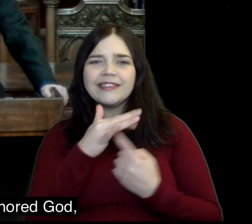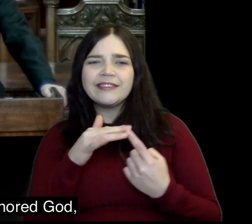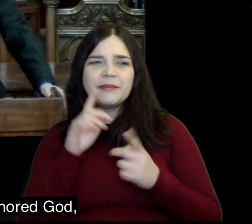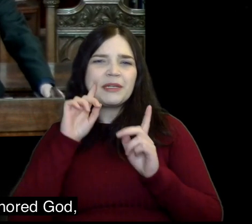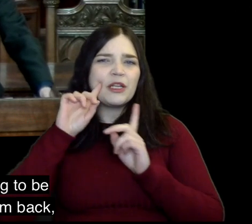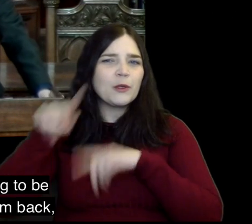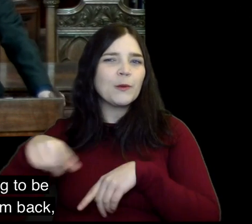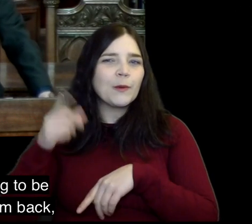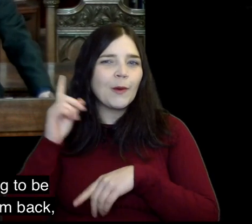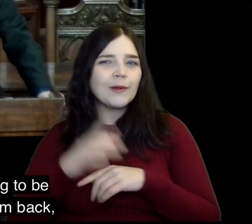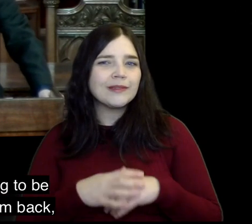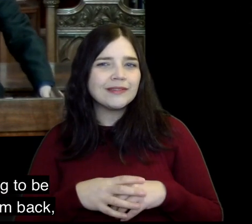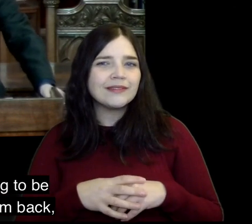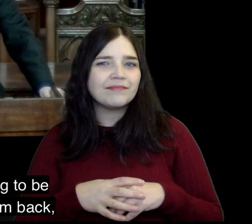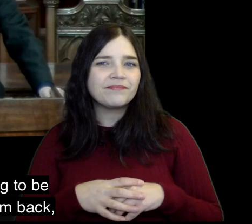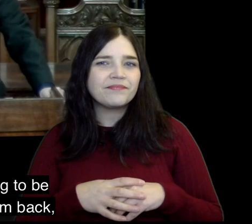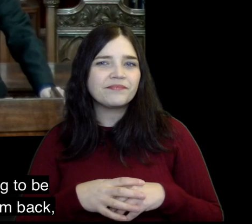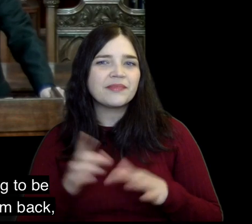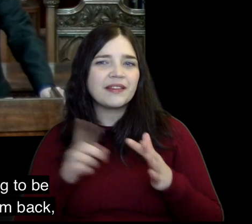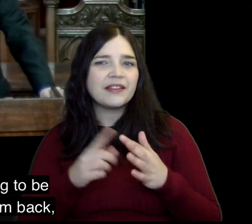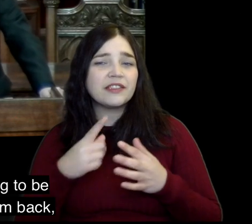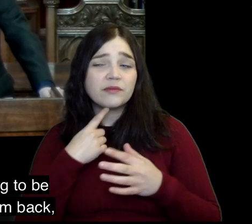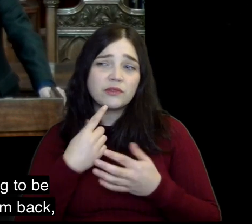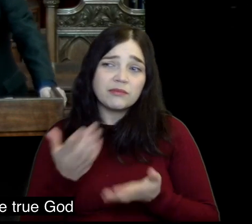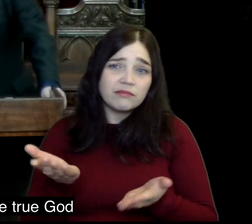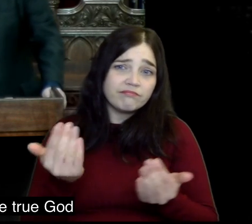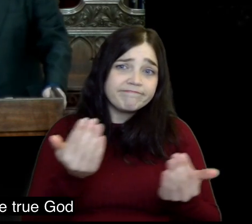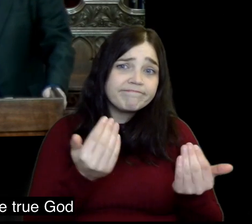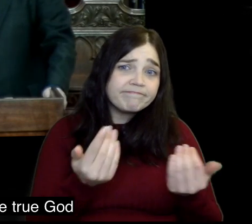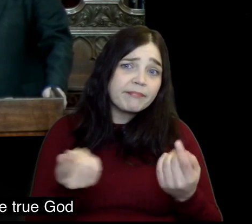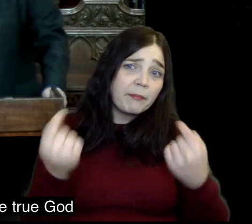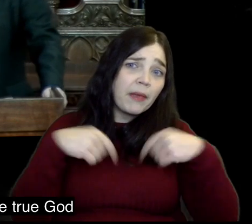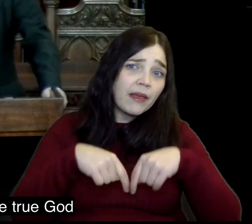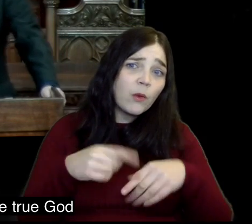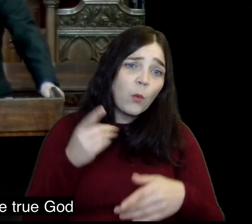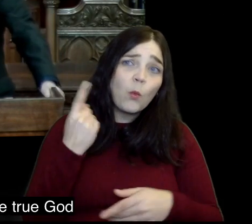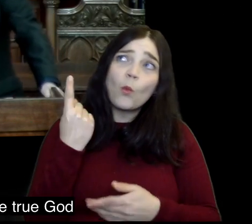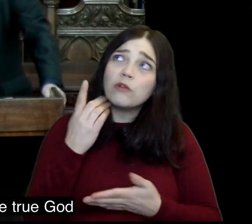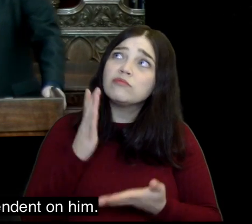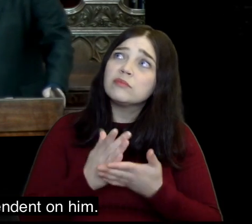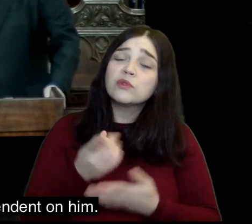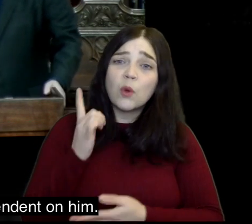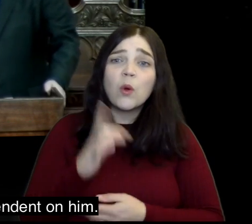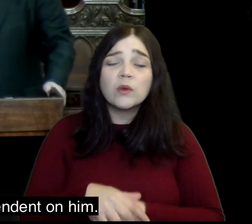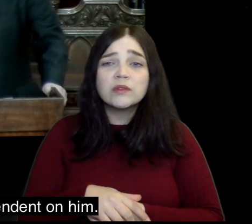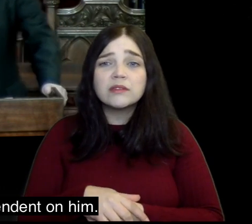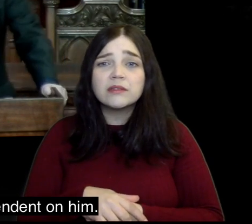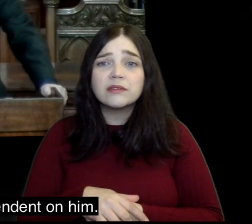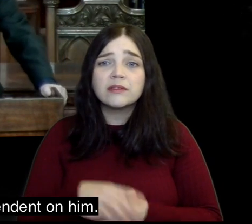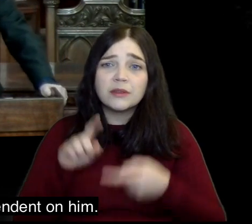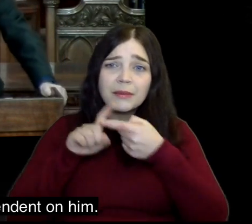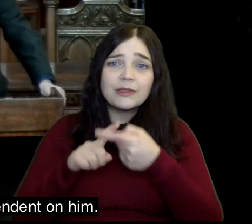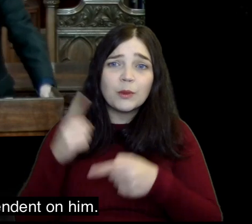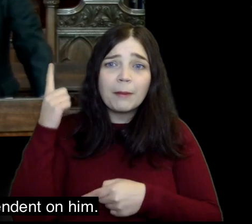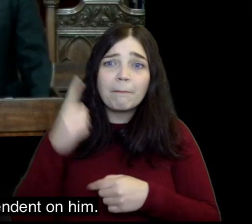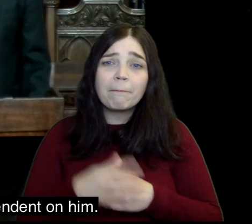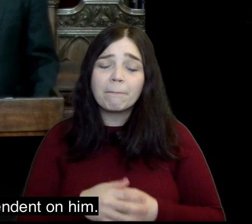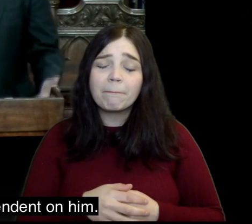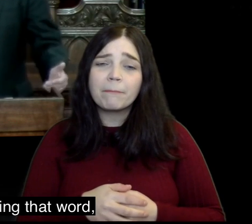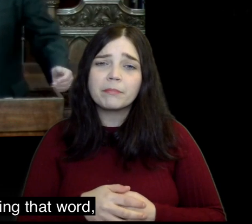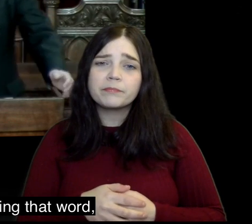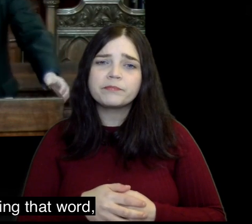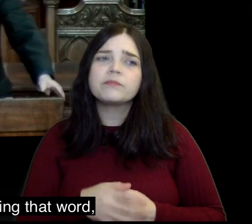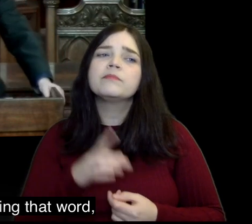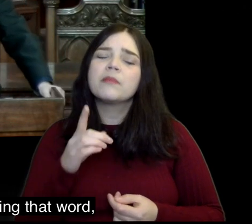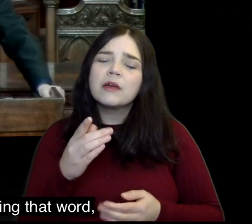it's a society that's ignored God and Elijah is going to be called to bring them back to tell them of the one true God that they are really